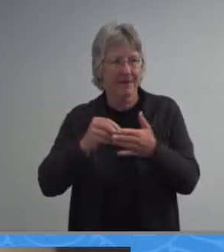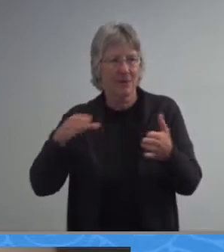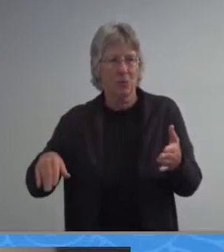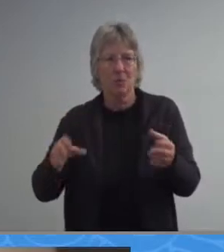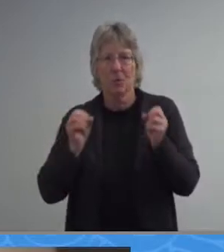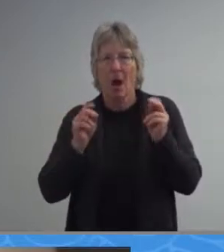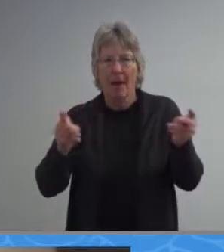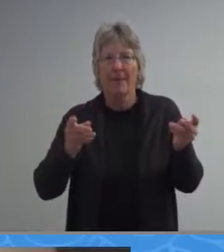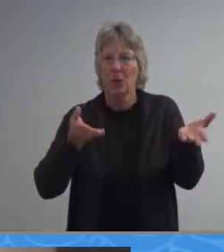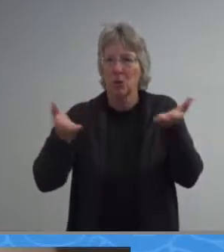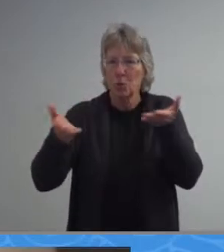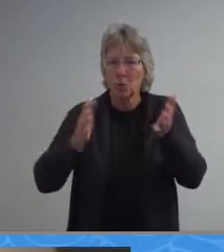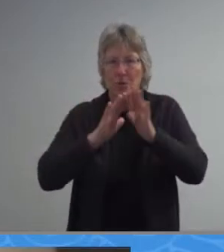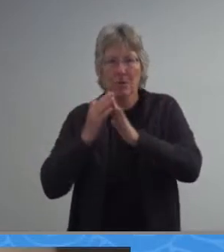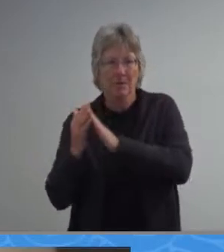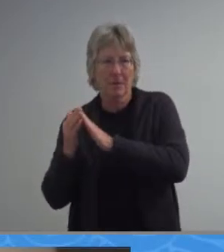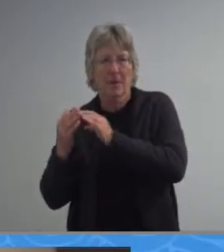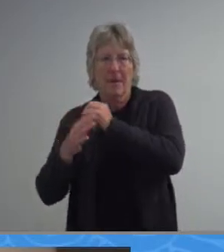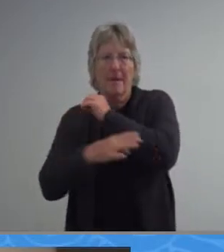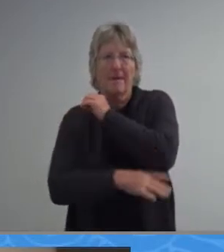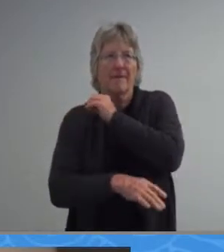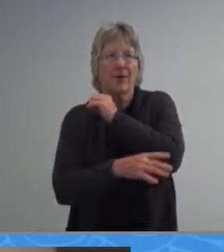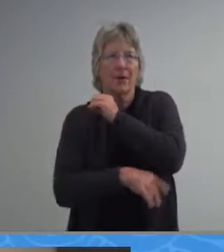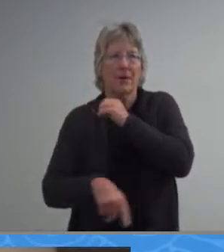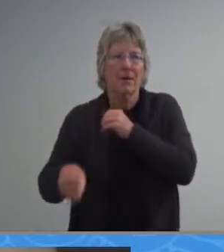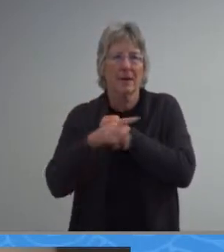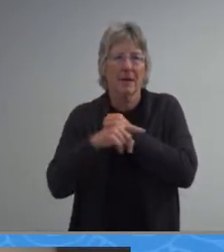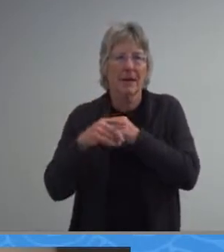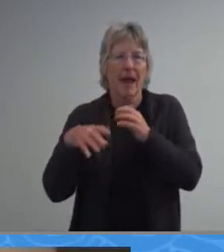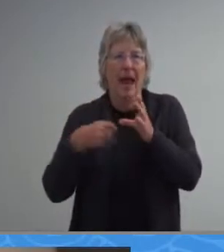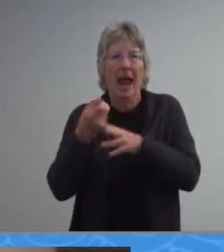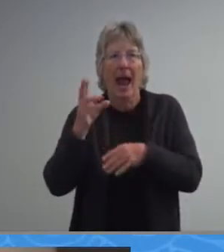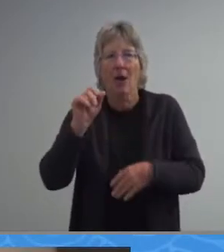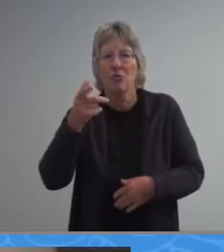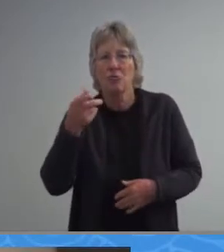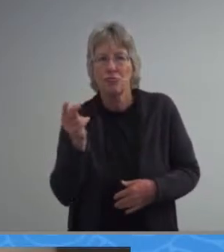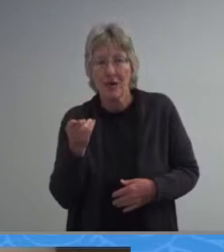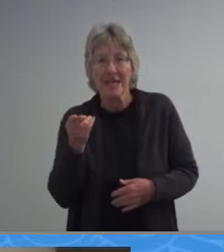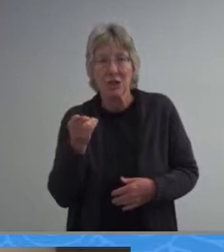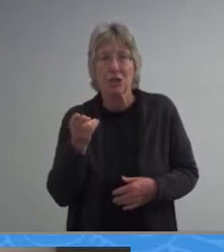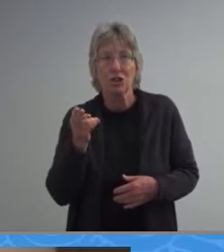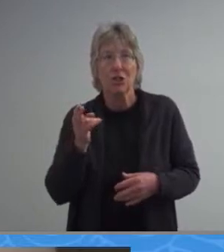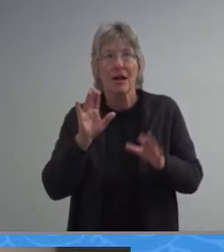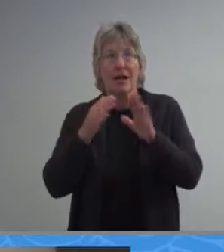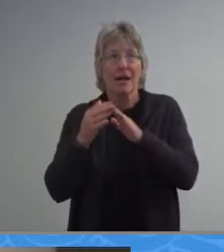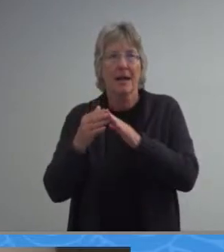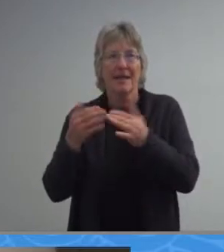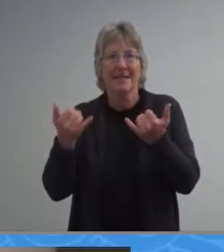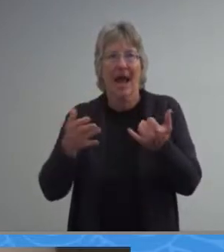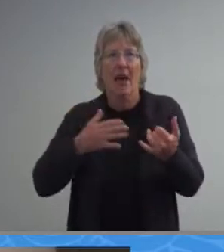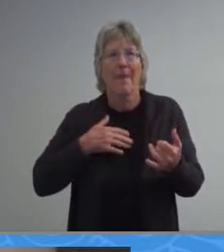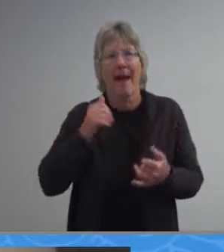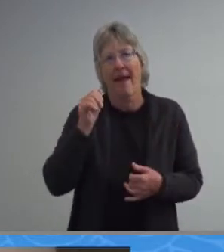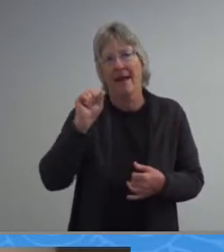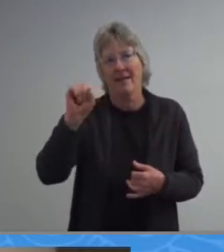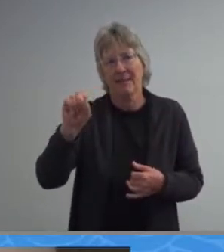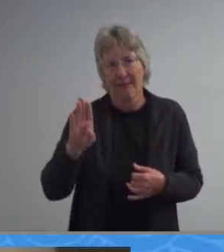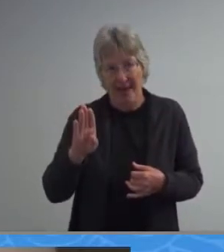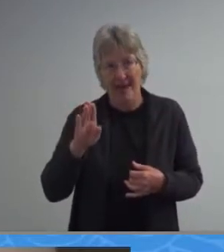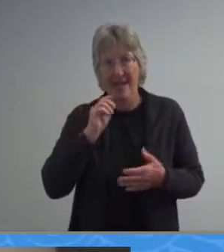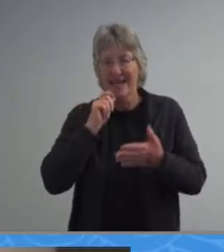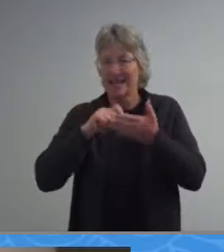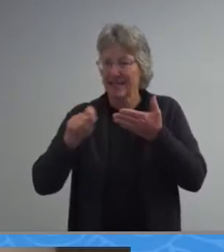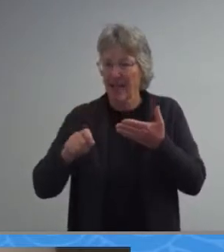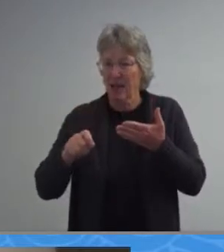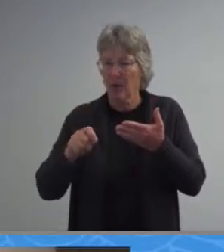community through the fall our commissioner of community outreach ryan ignacio who now serves as my asb secretary organized our